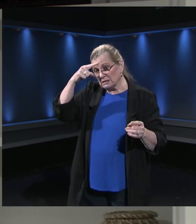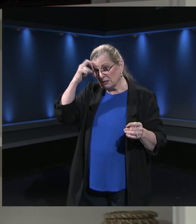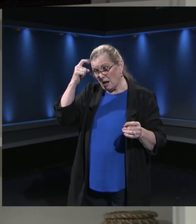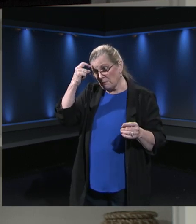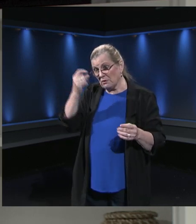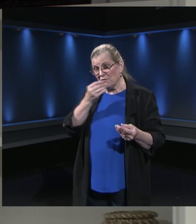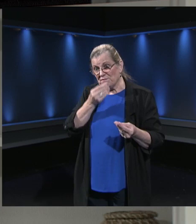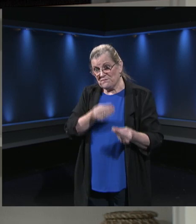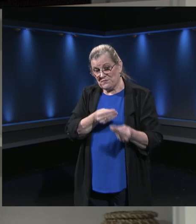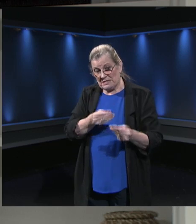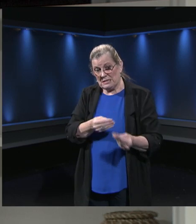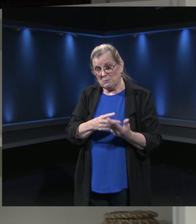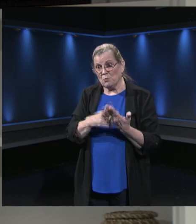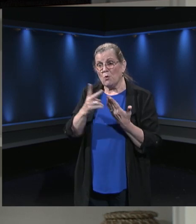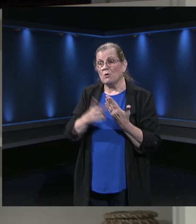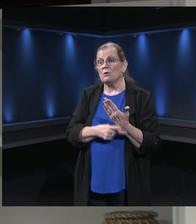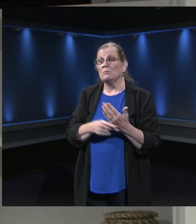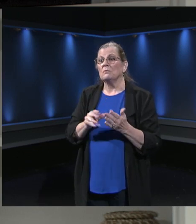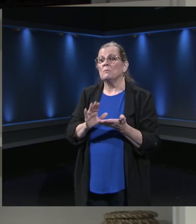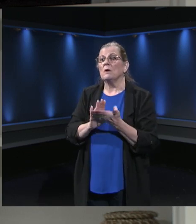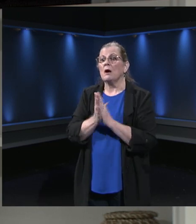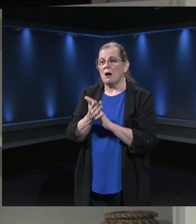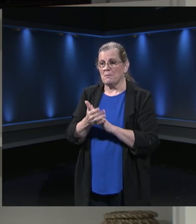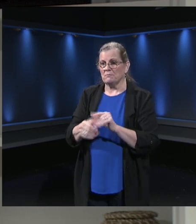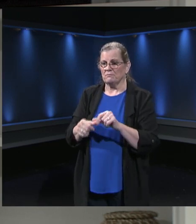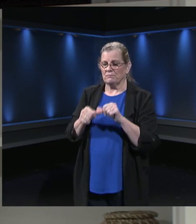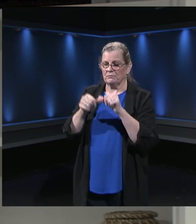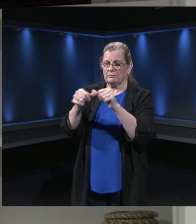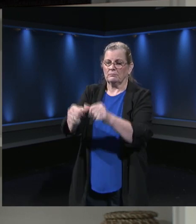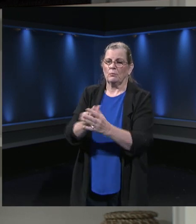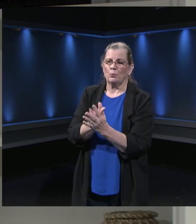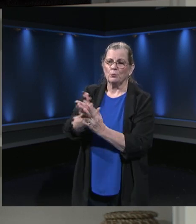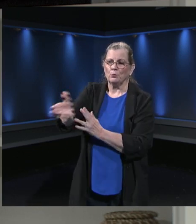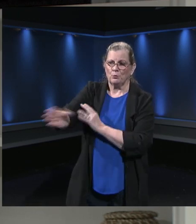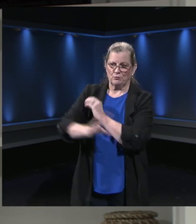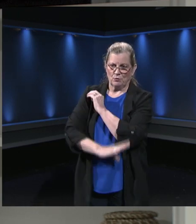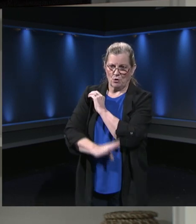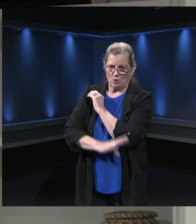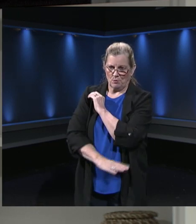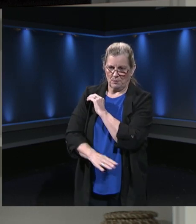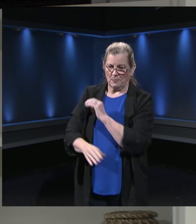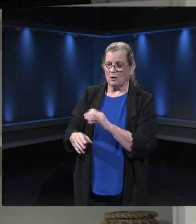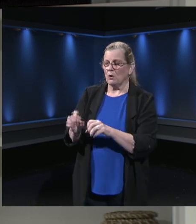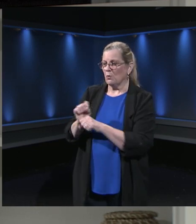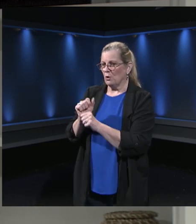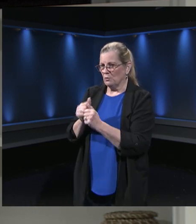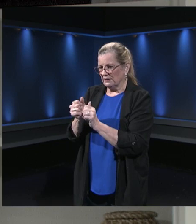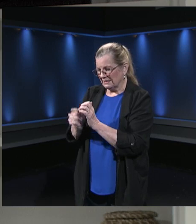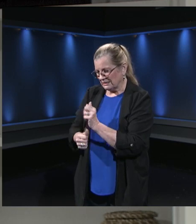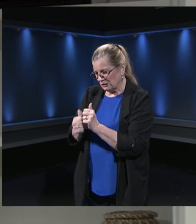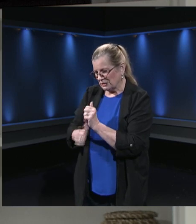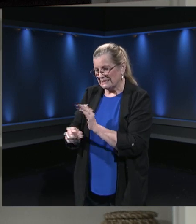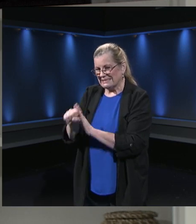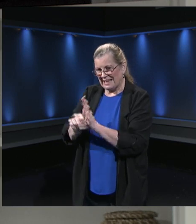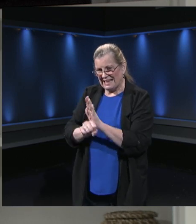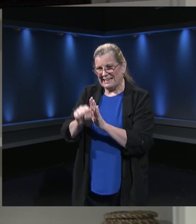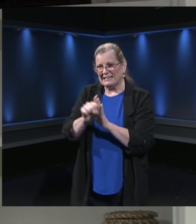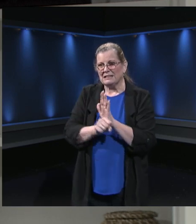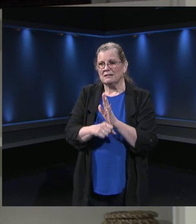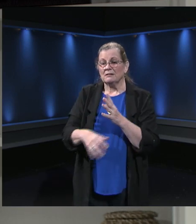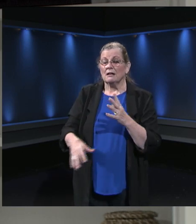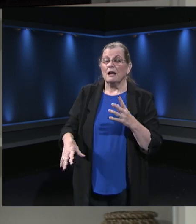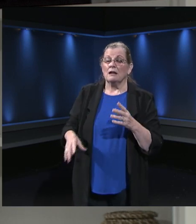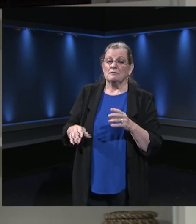the de facto program for this fall. We are working closely with state officials that will give us additional flexibility to put